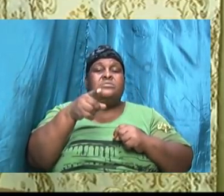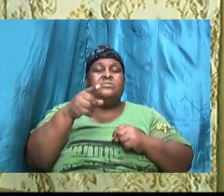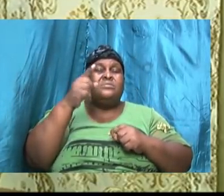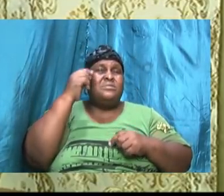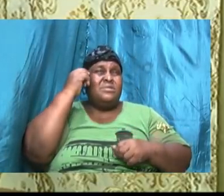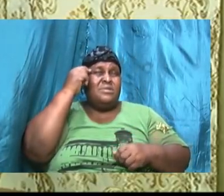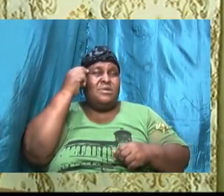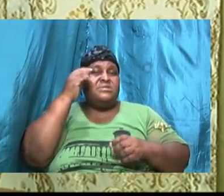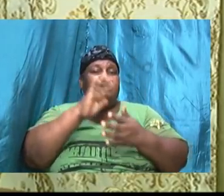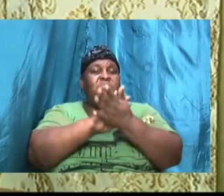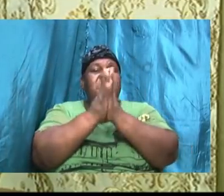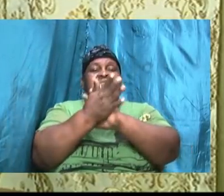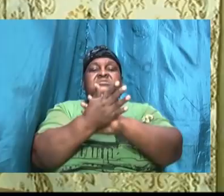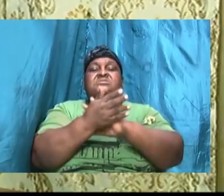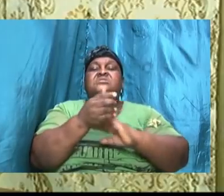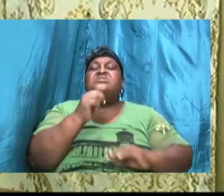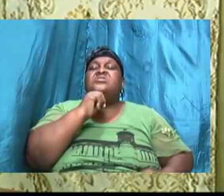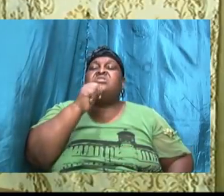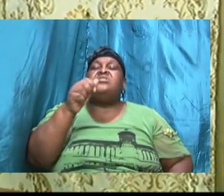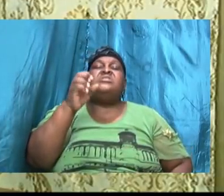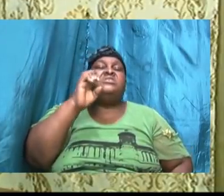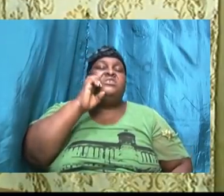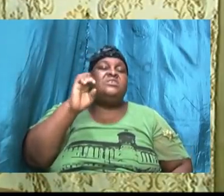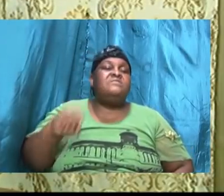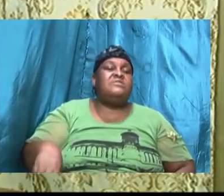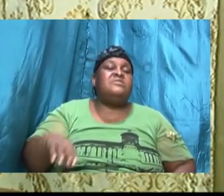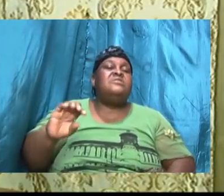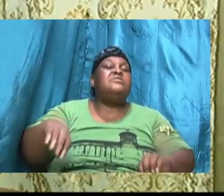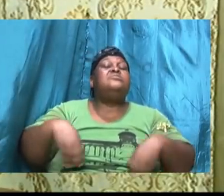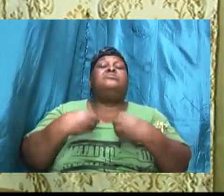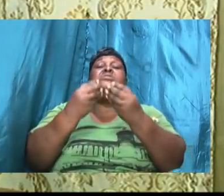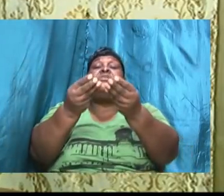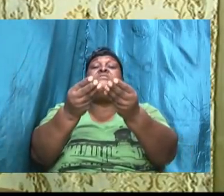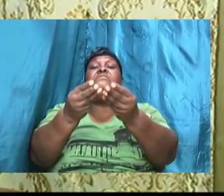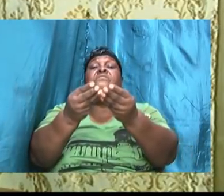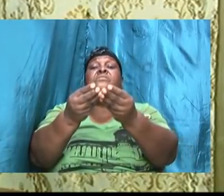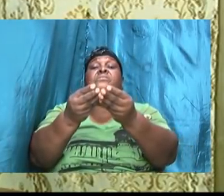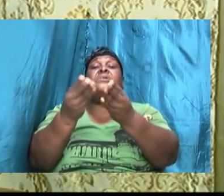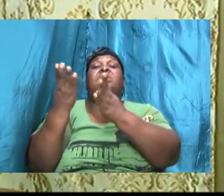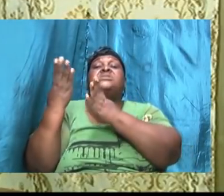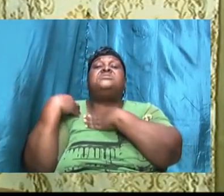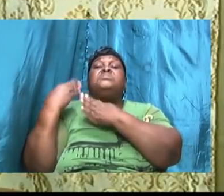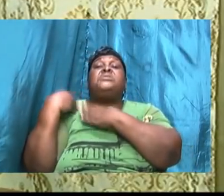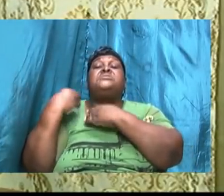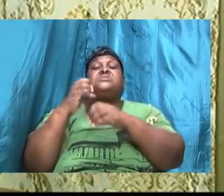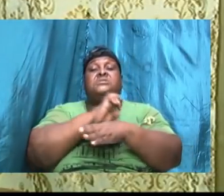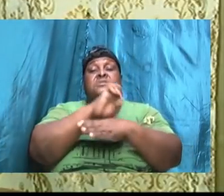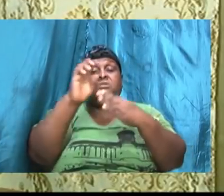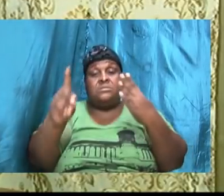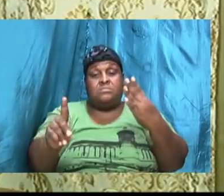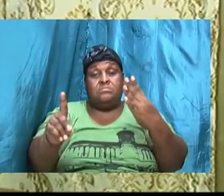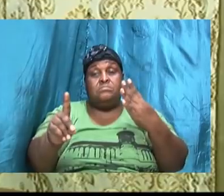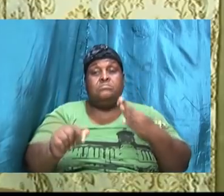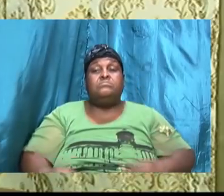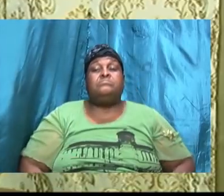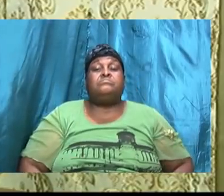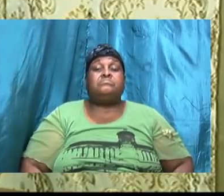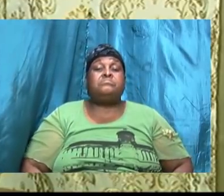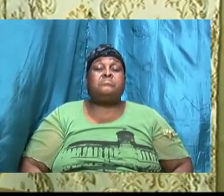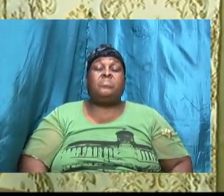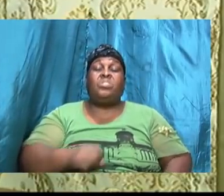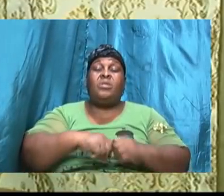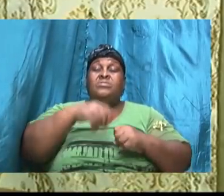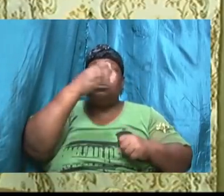of evil to give you an expected end so he has planned it